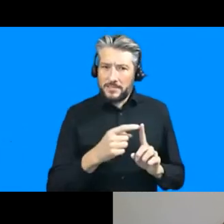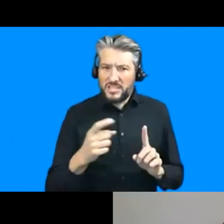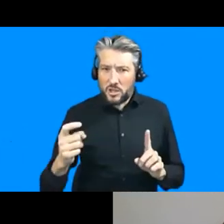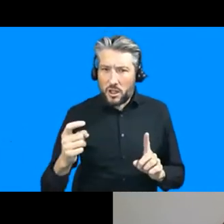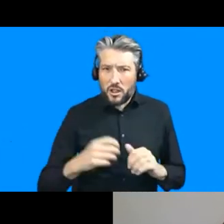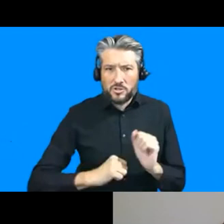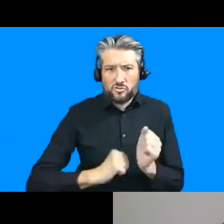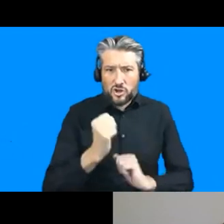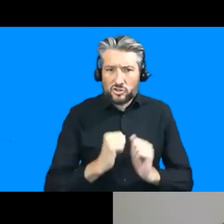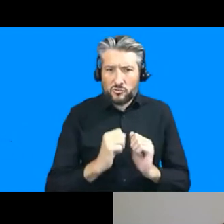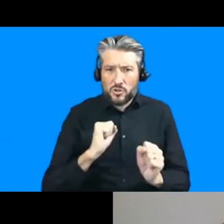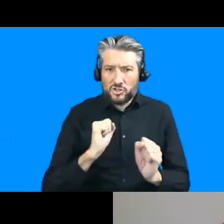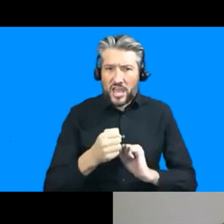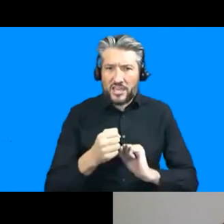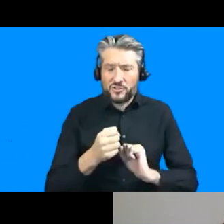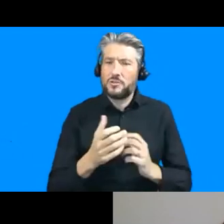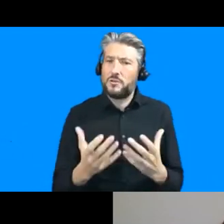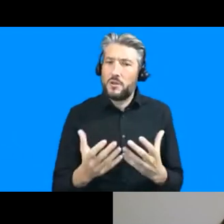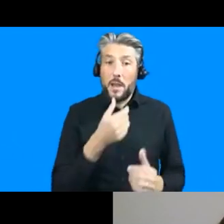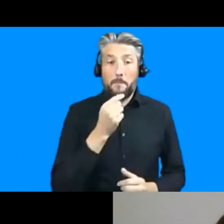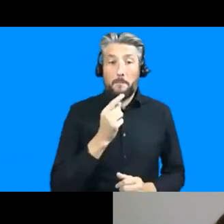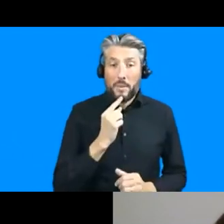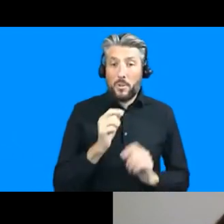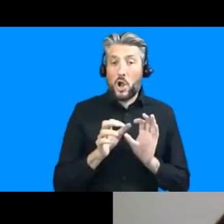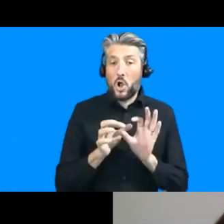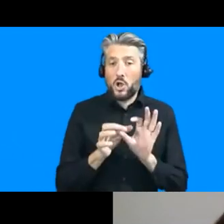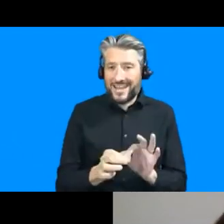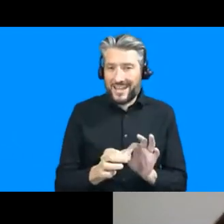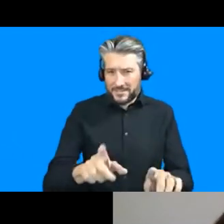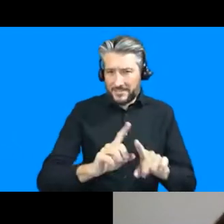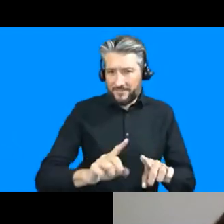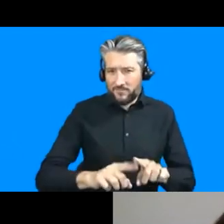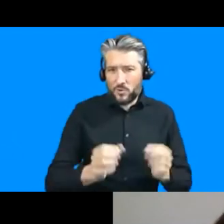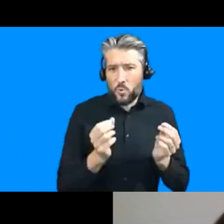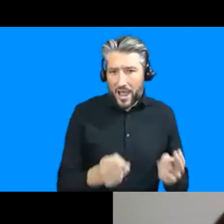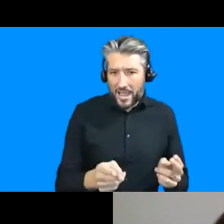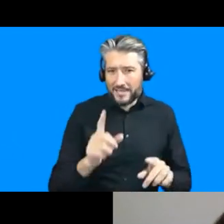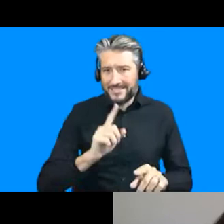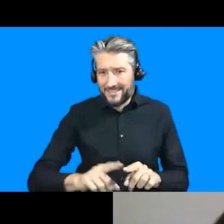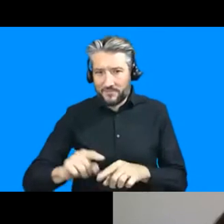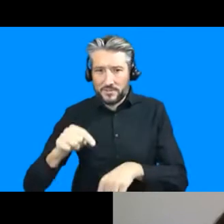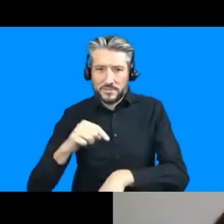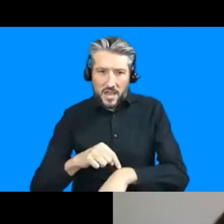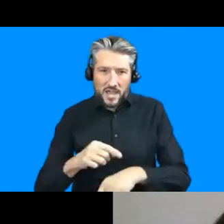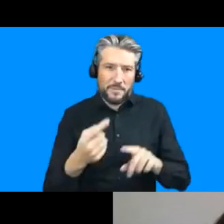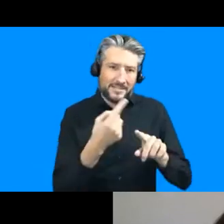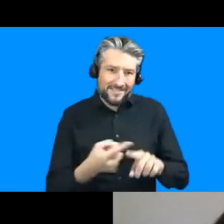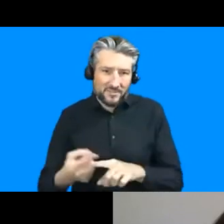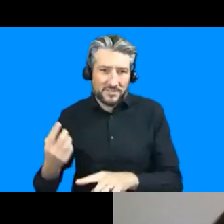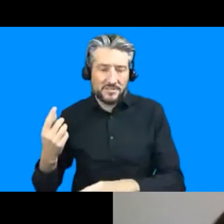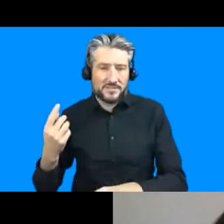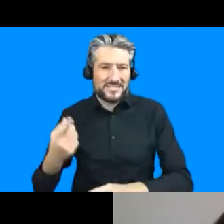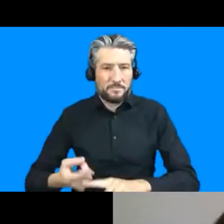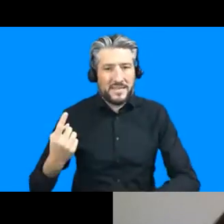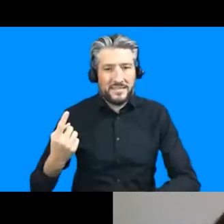people connect to digital infrastructures differently and at different paces um and indeed from our work uh